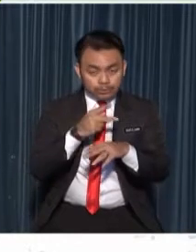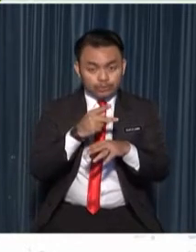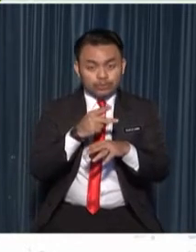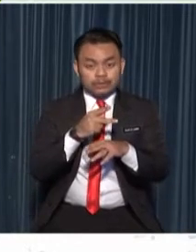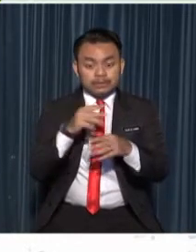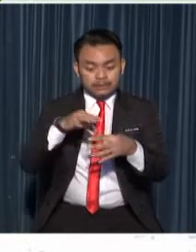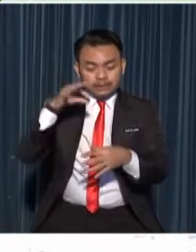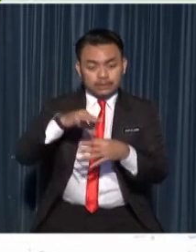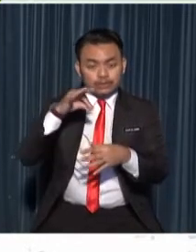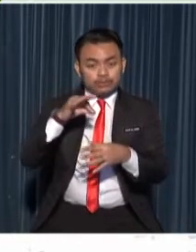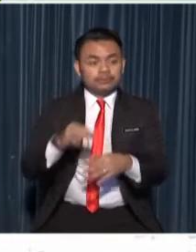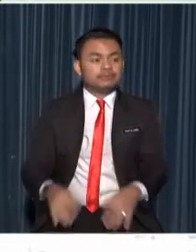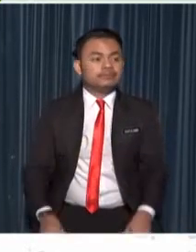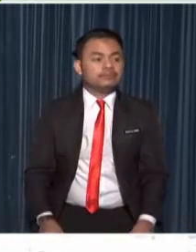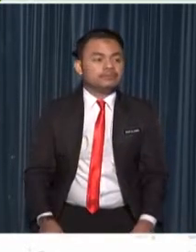are